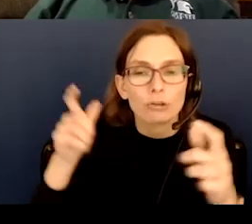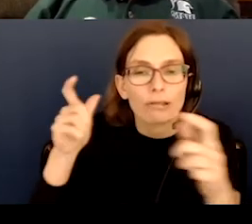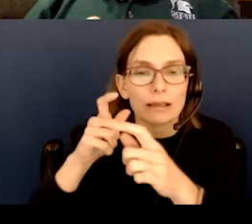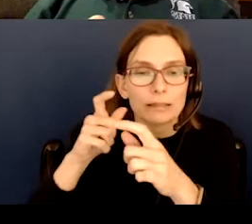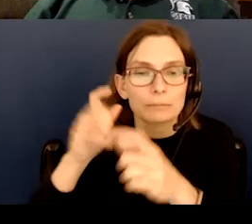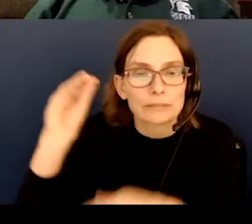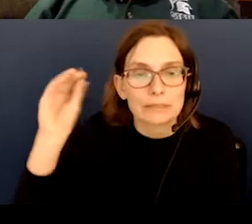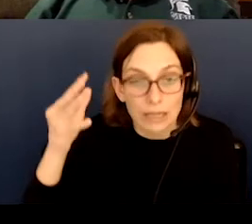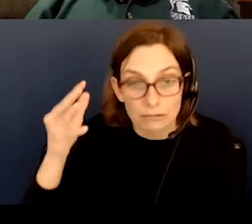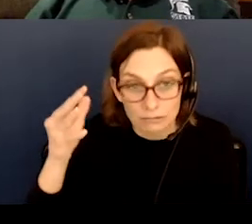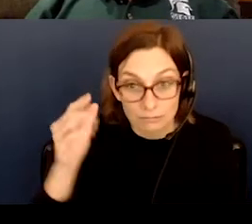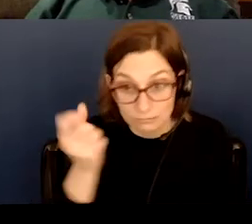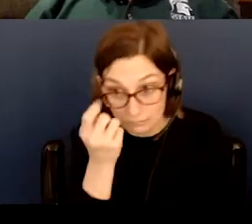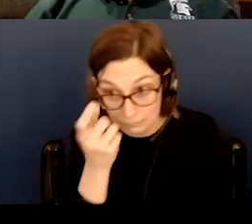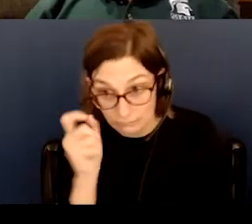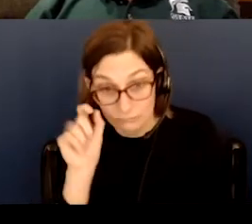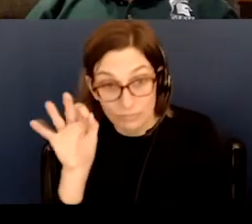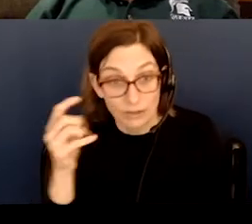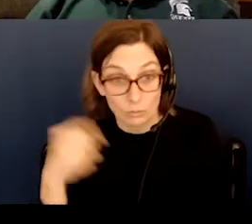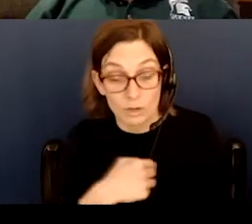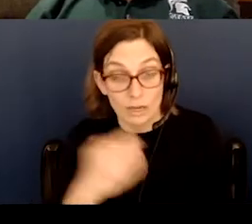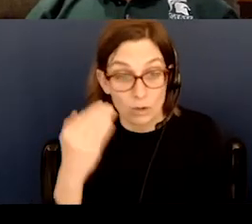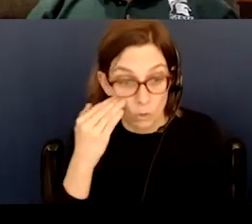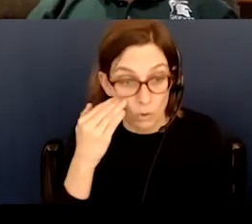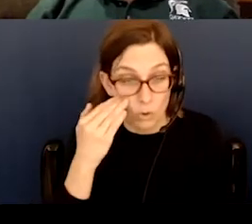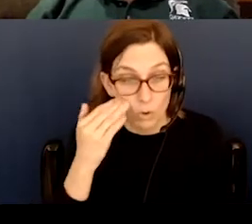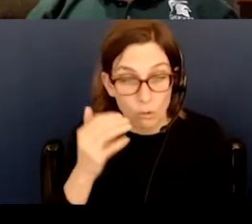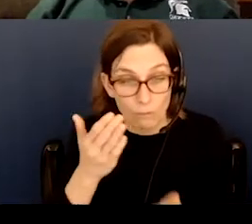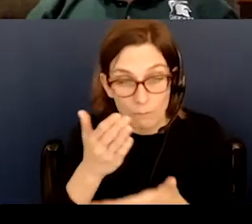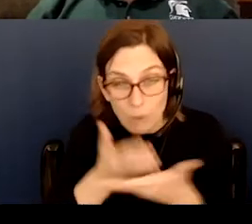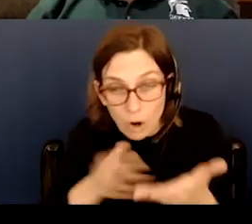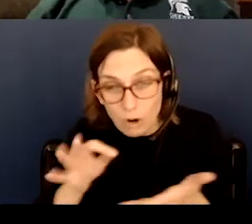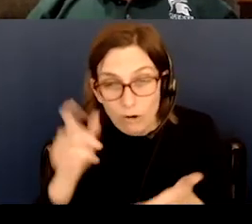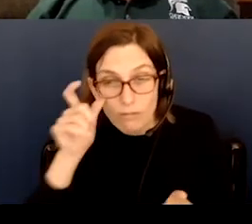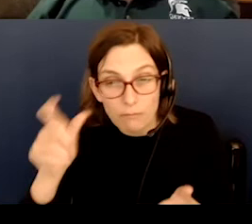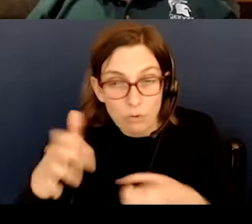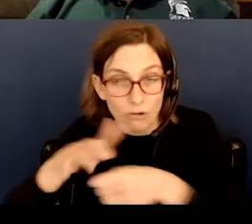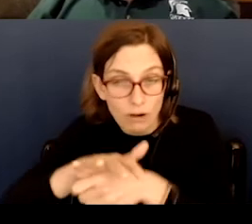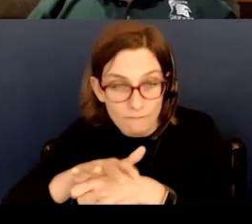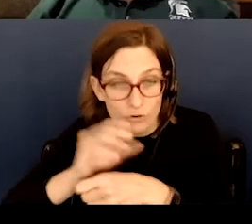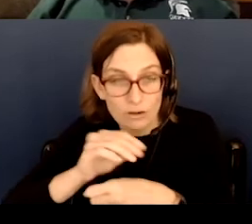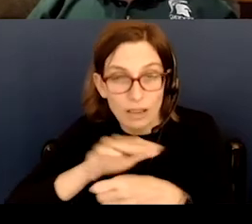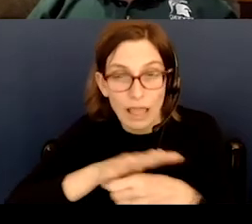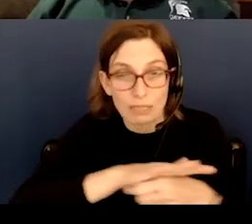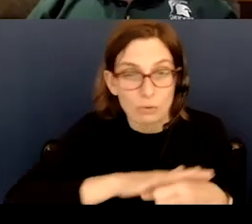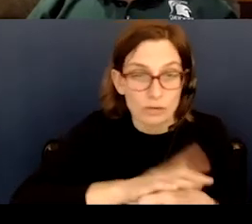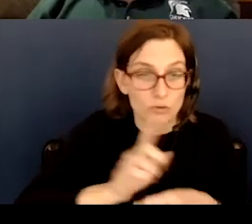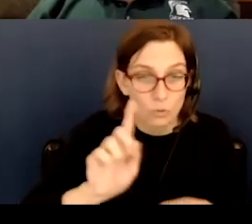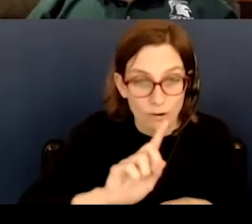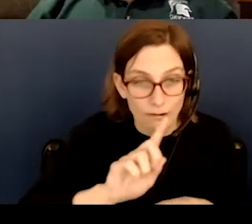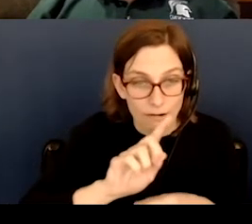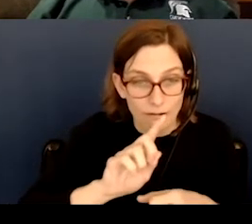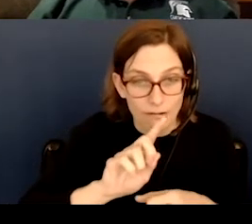if we know the fraction of the moon covered and the location of the observations, we have the data we need to measure the